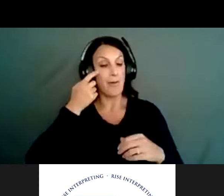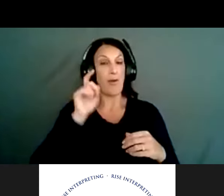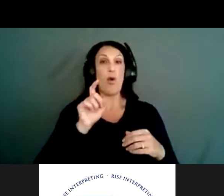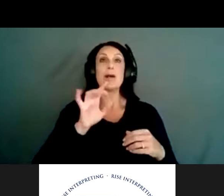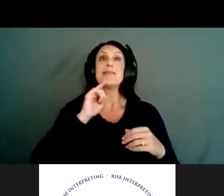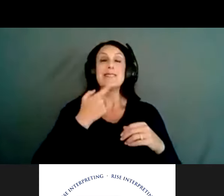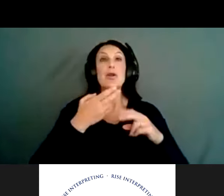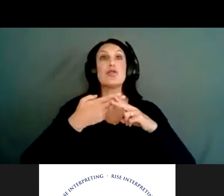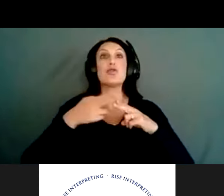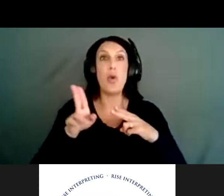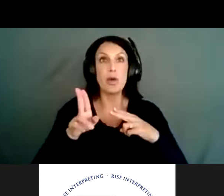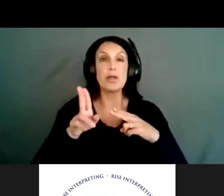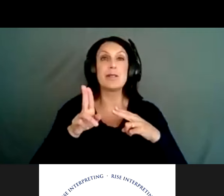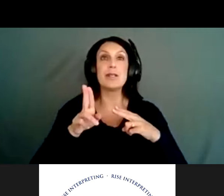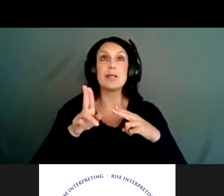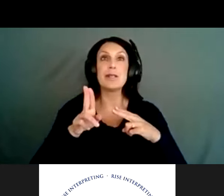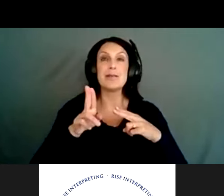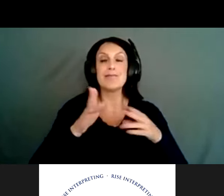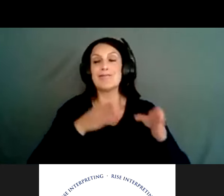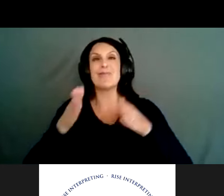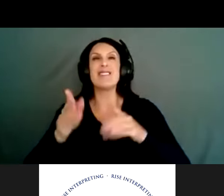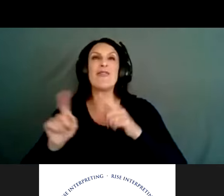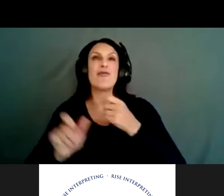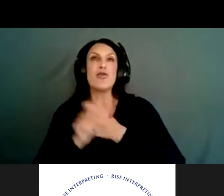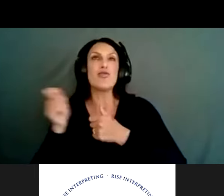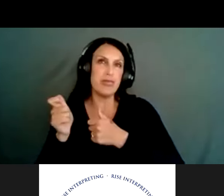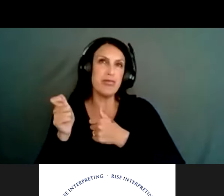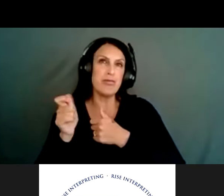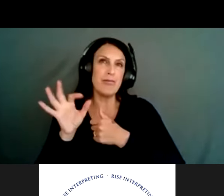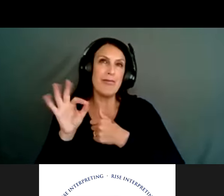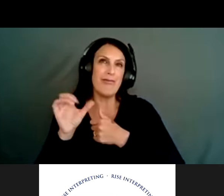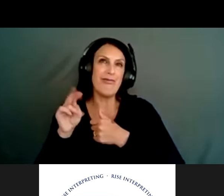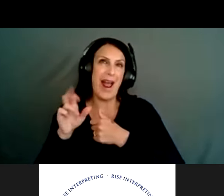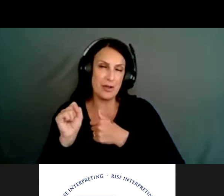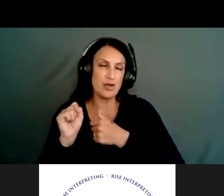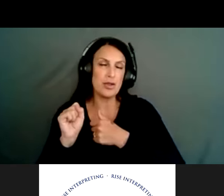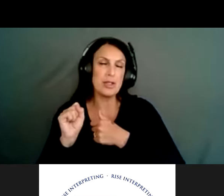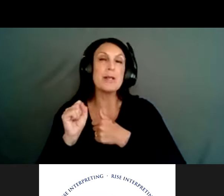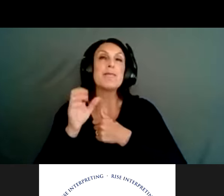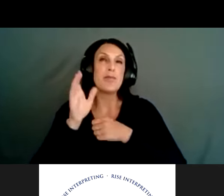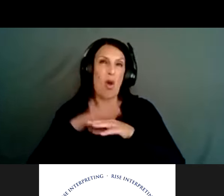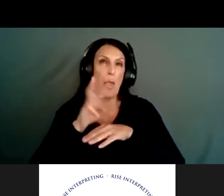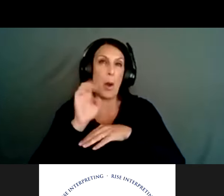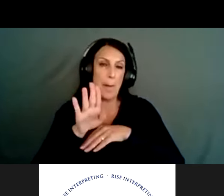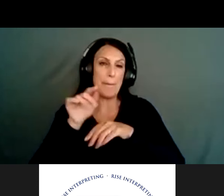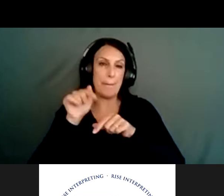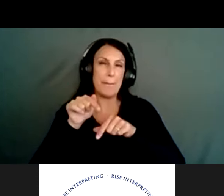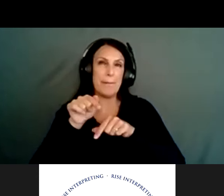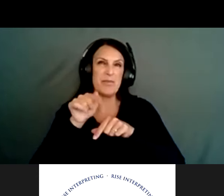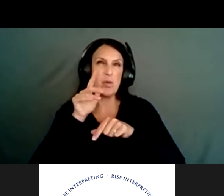you know, different risk factors and such. So I would encourage you to spend some time on that website. again, you'll get the link in the PDF.